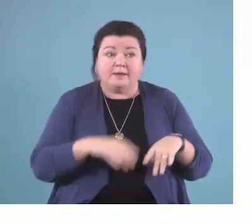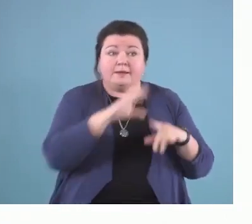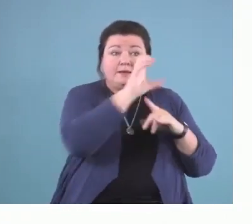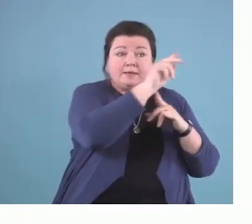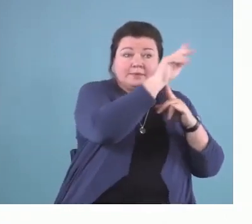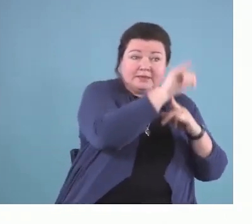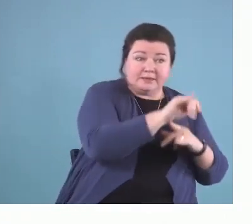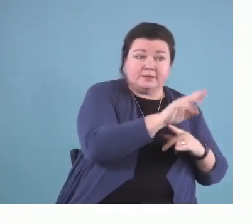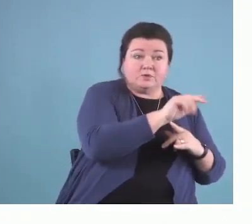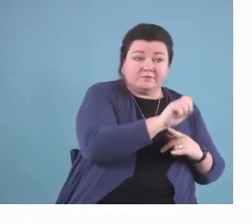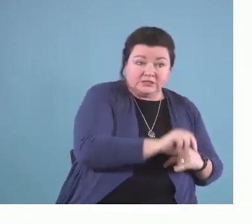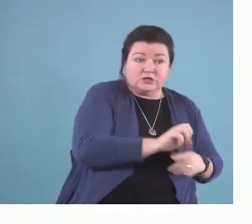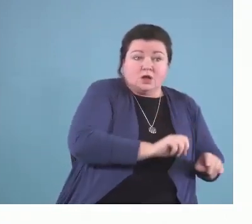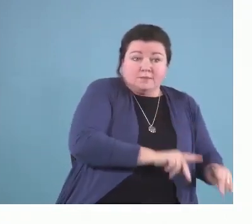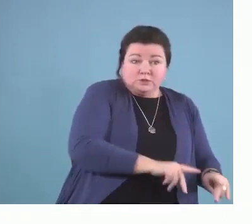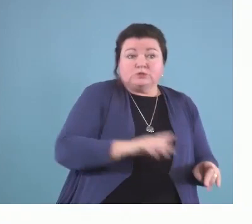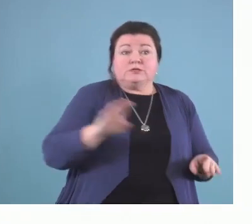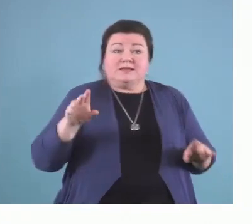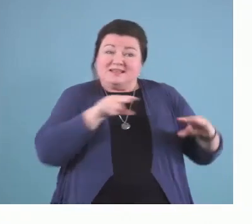motivation influence behavior.